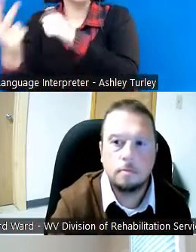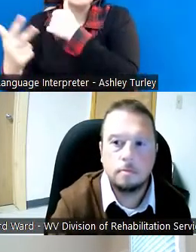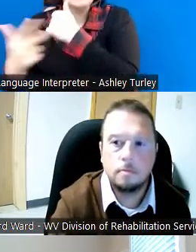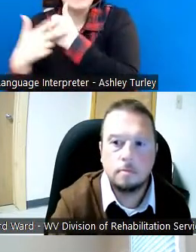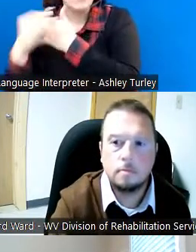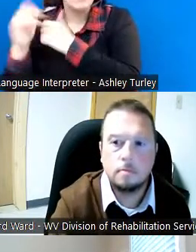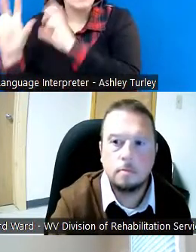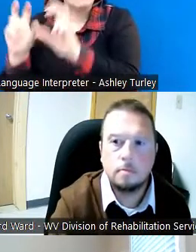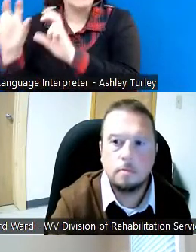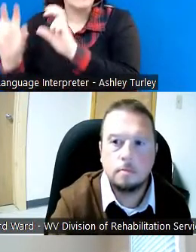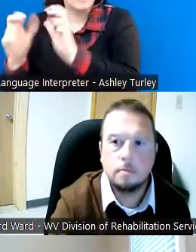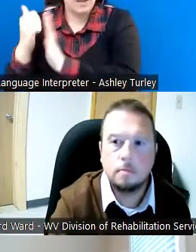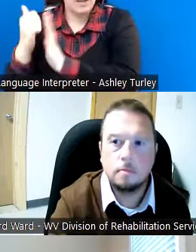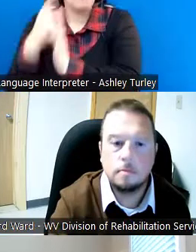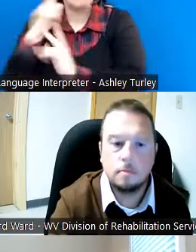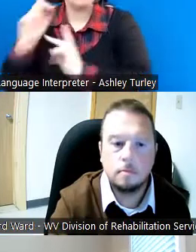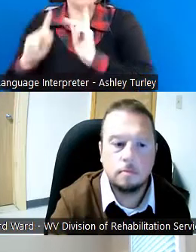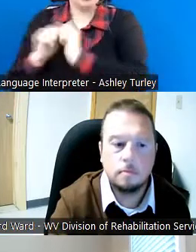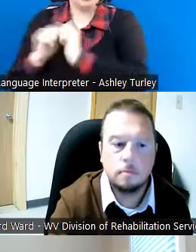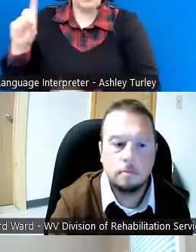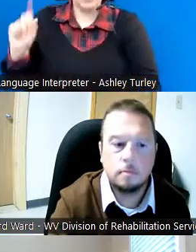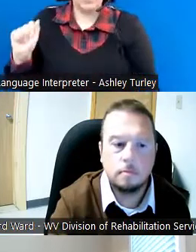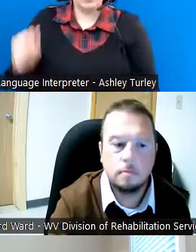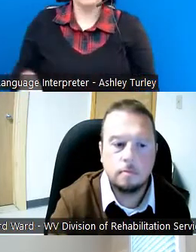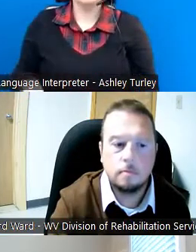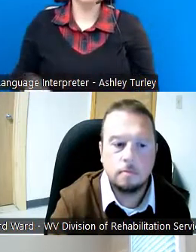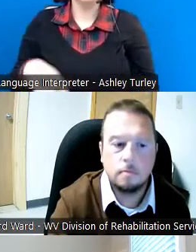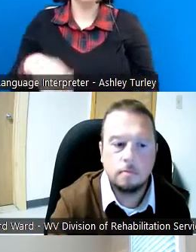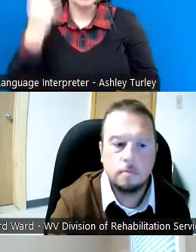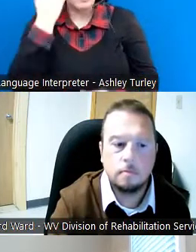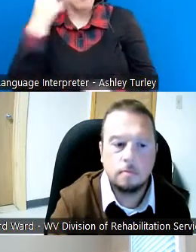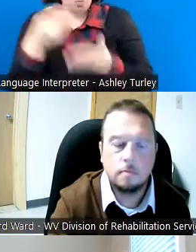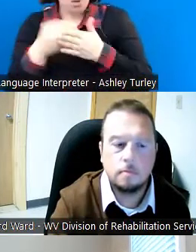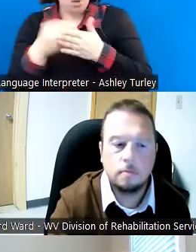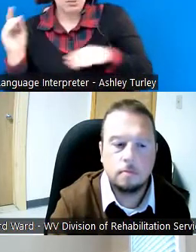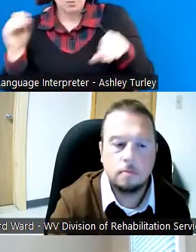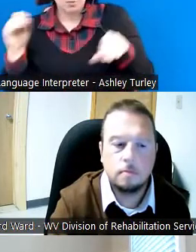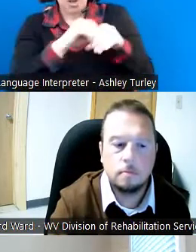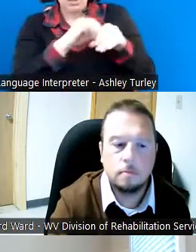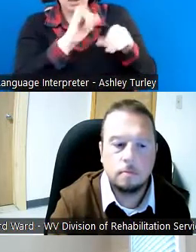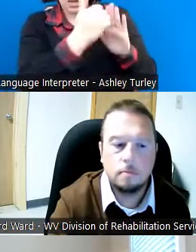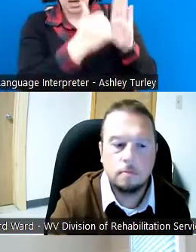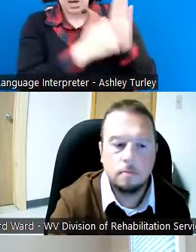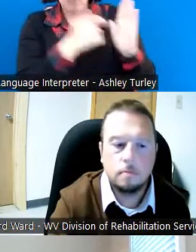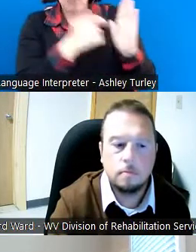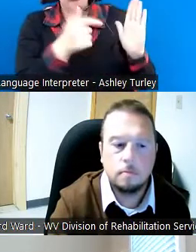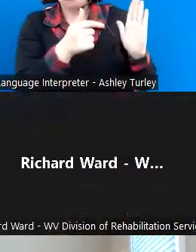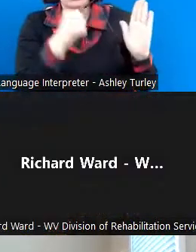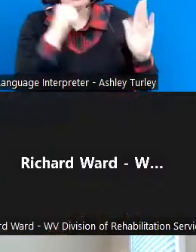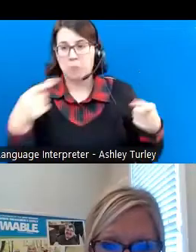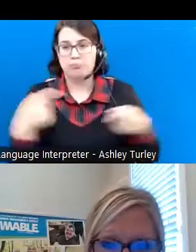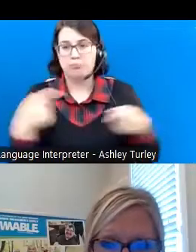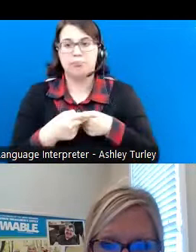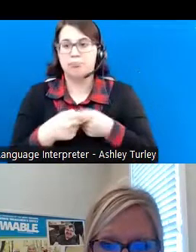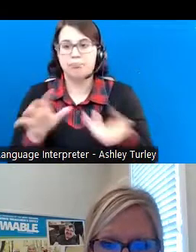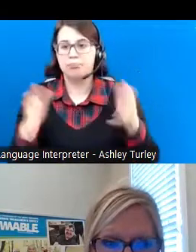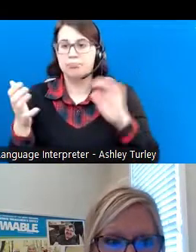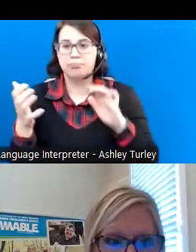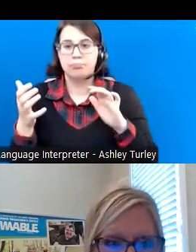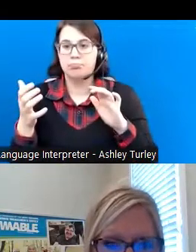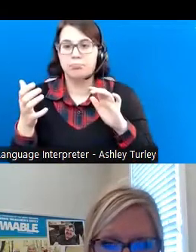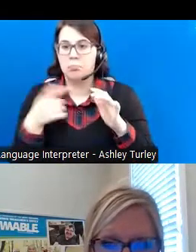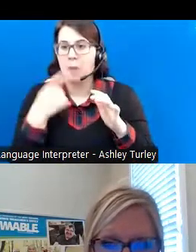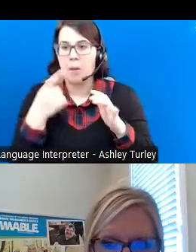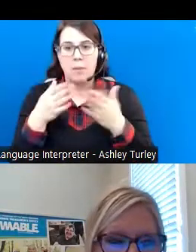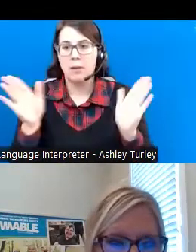with a disability. Money that is deposited into this account does not affect eligibility for public benefit programs